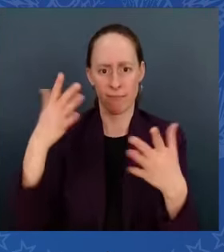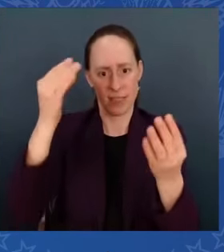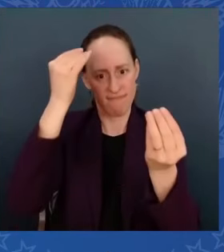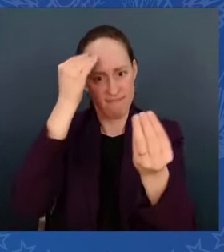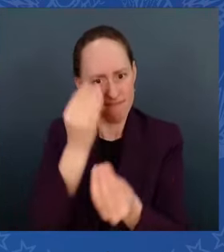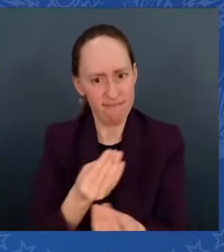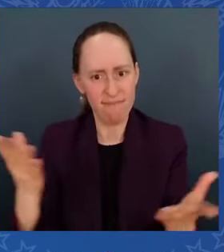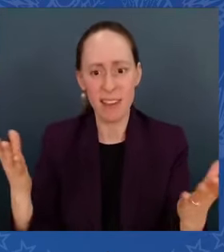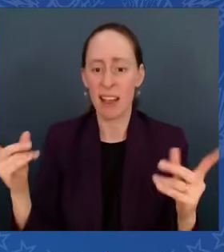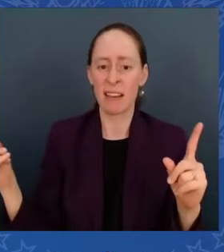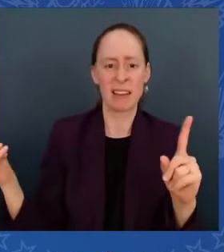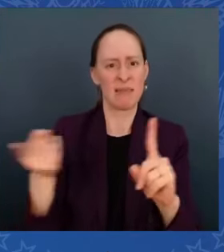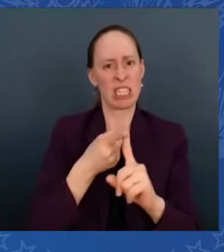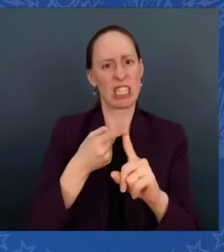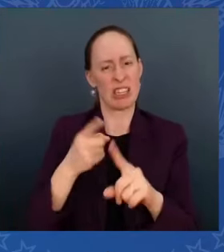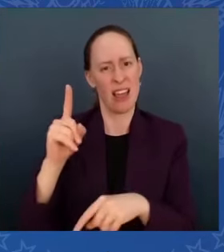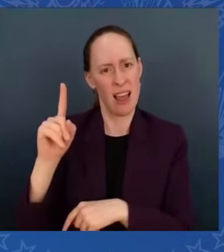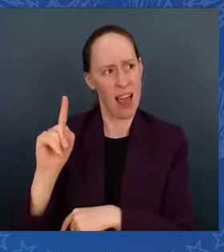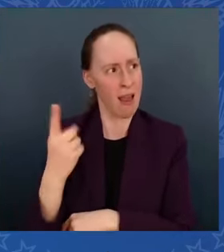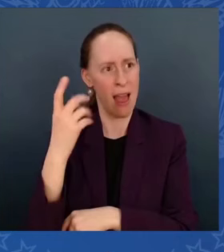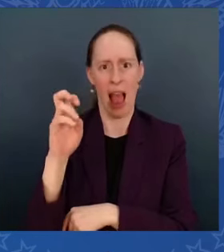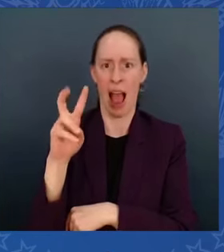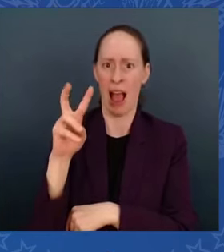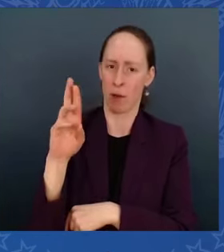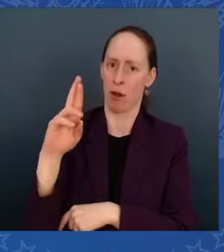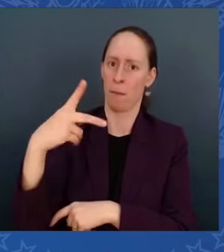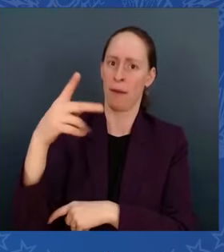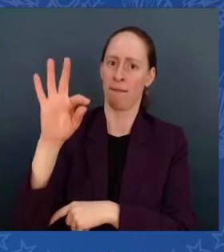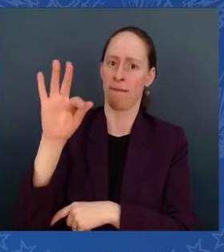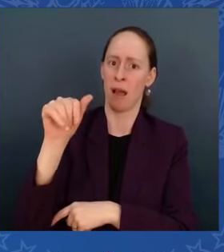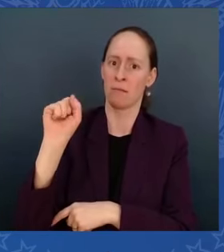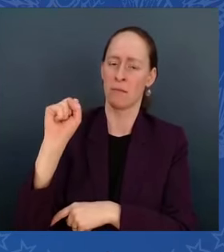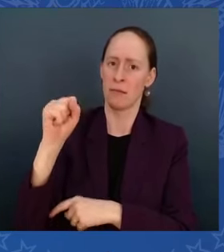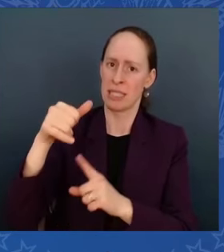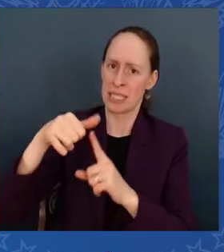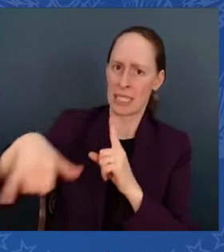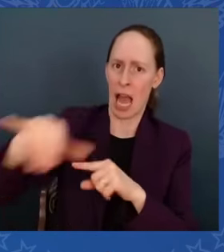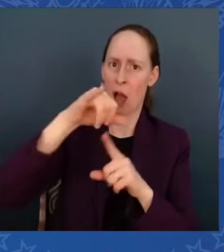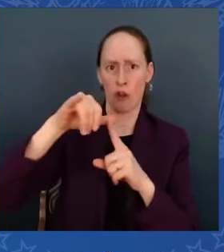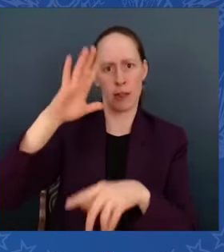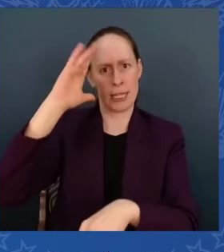to get those dangerous chemicals out of our drinking water. But that's not all.